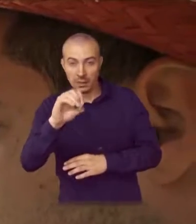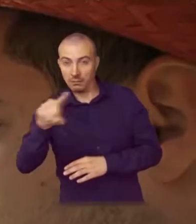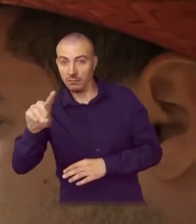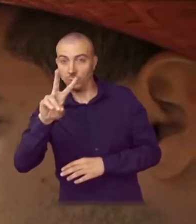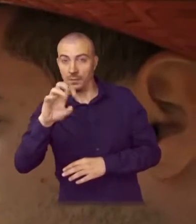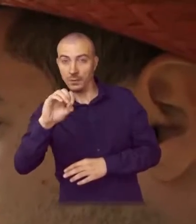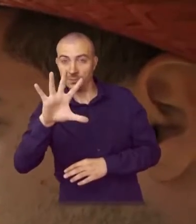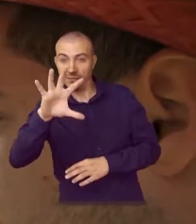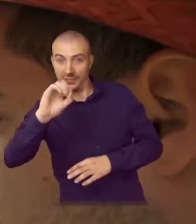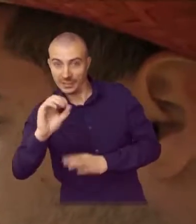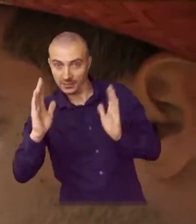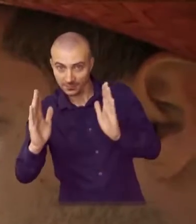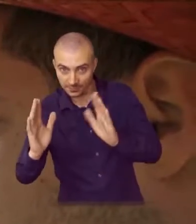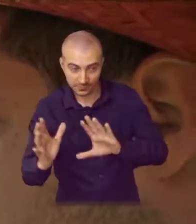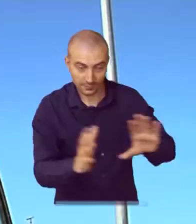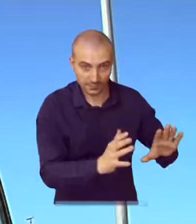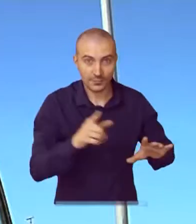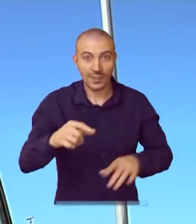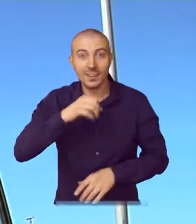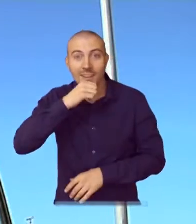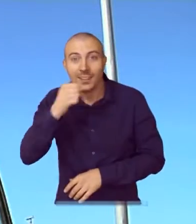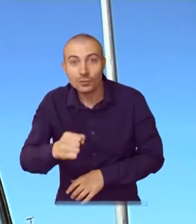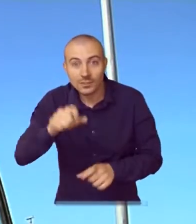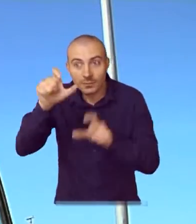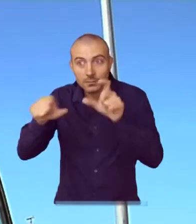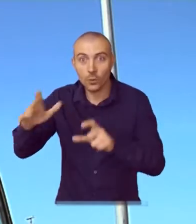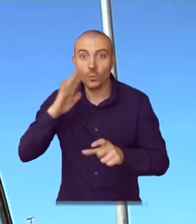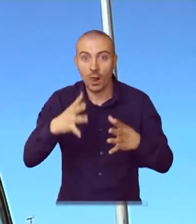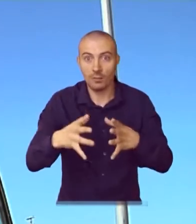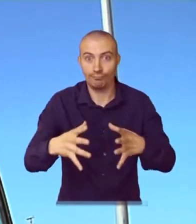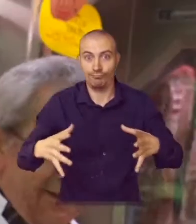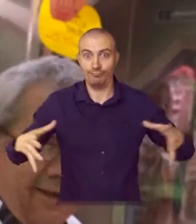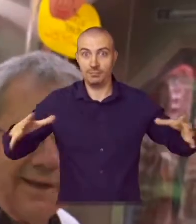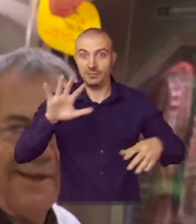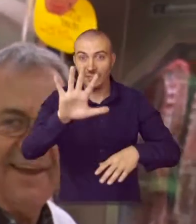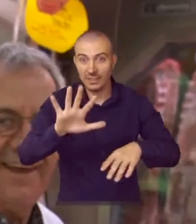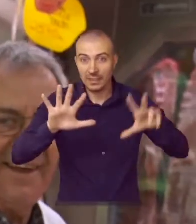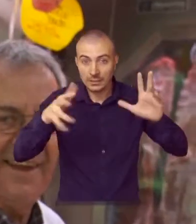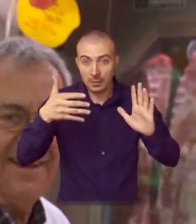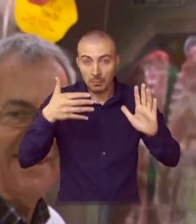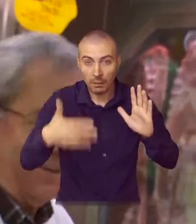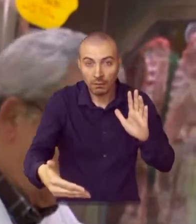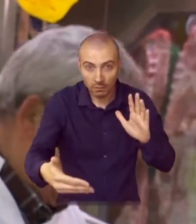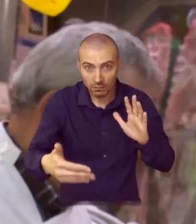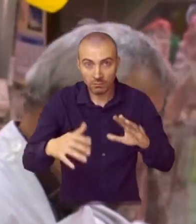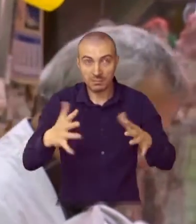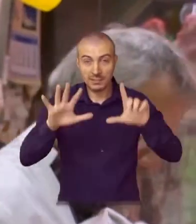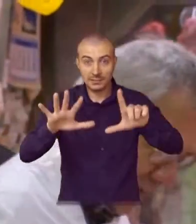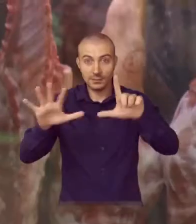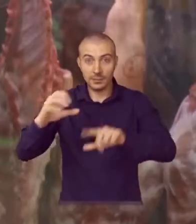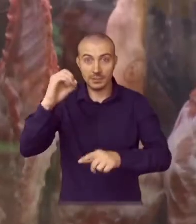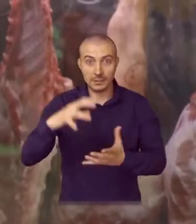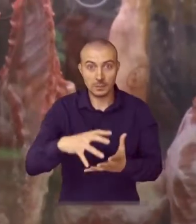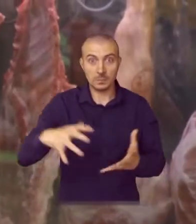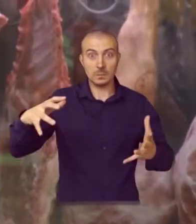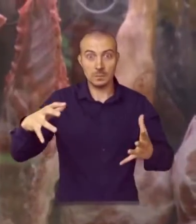2050. The elderly population will increase by 58 million, a gain of 77%. This